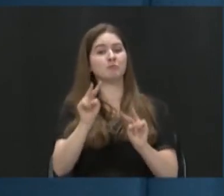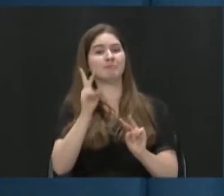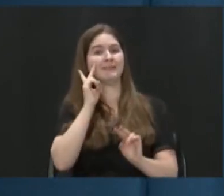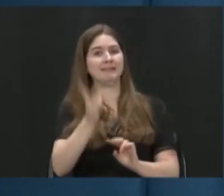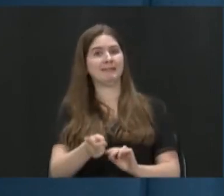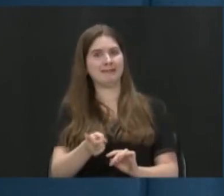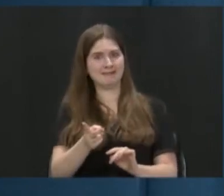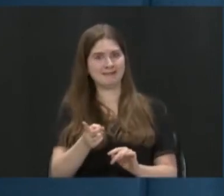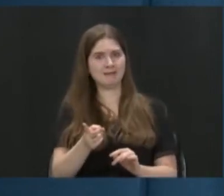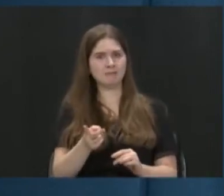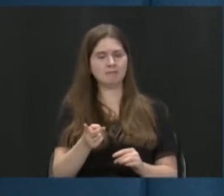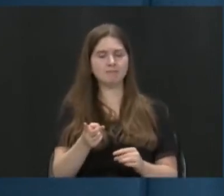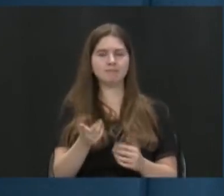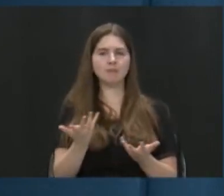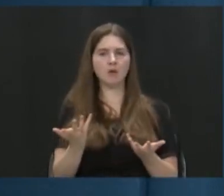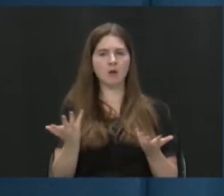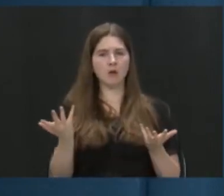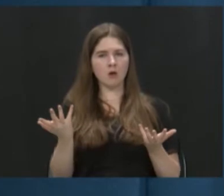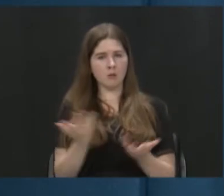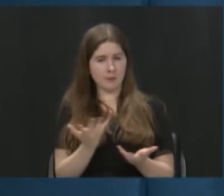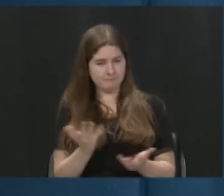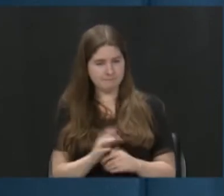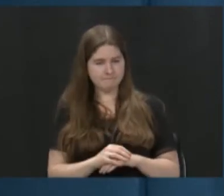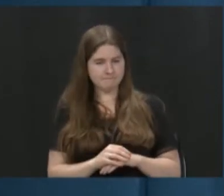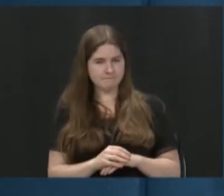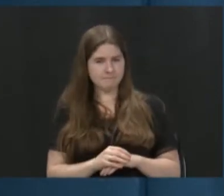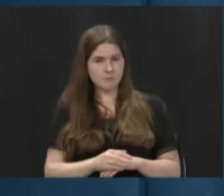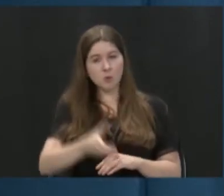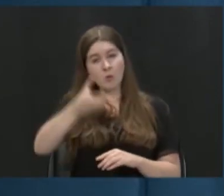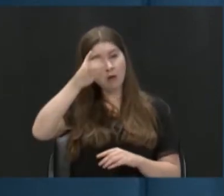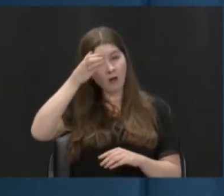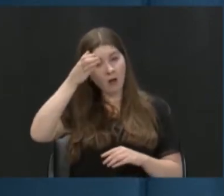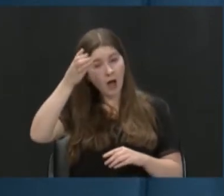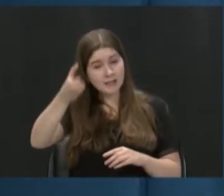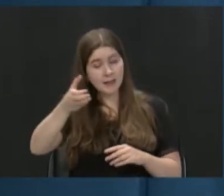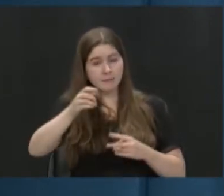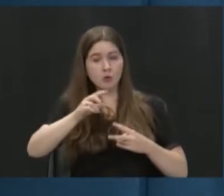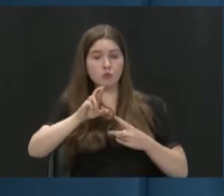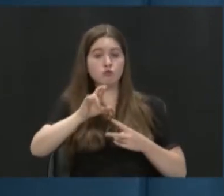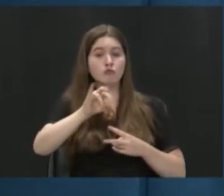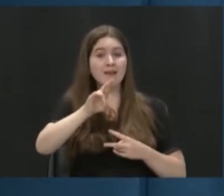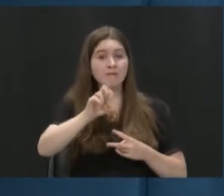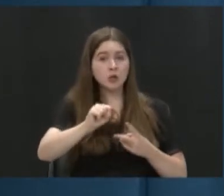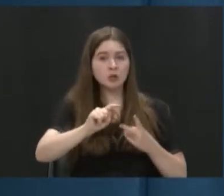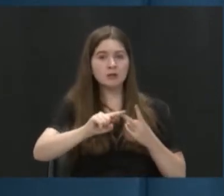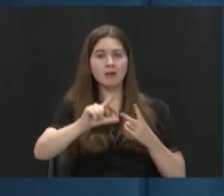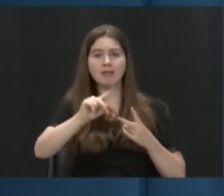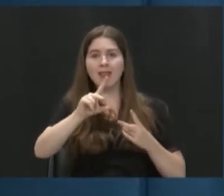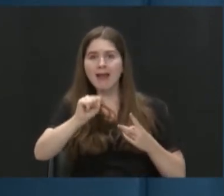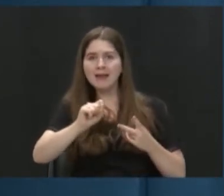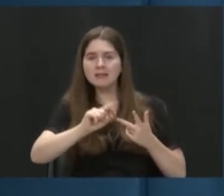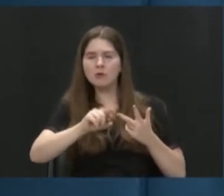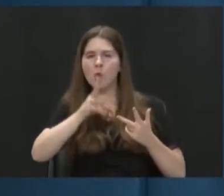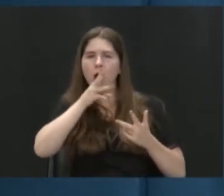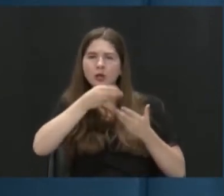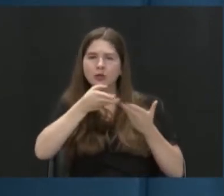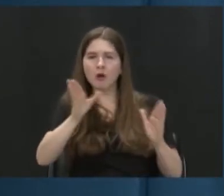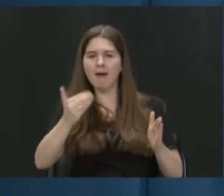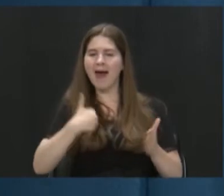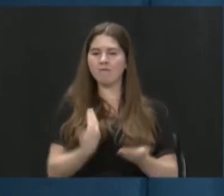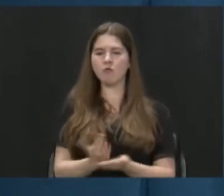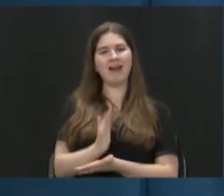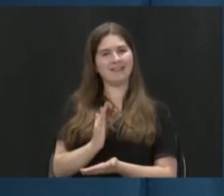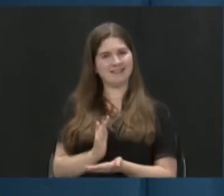this concept of how rivers, lakes, waters have rights. Right.